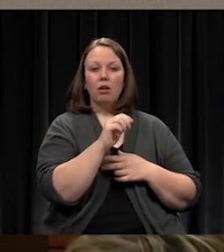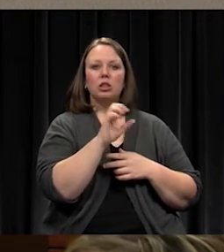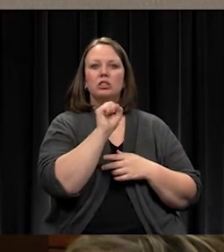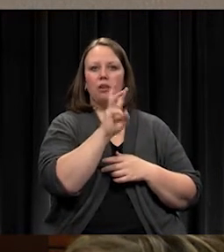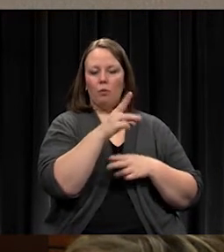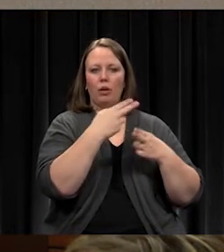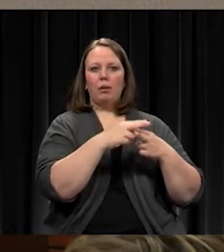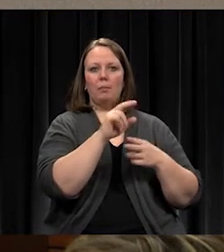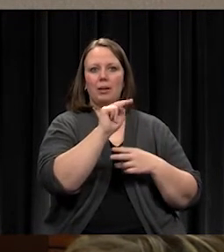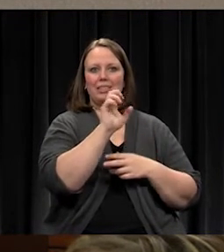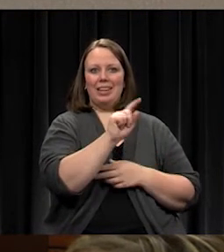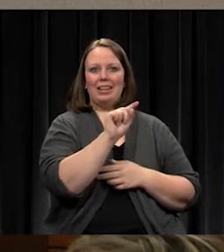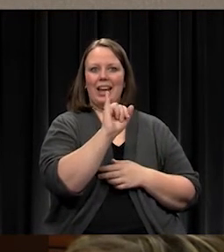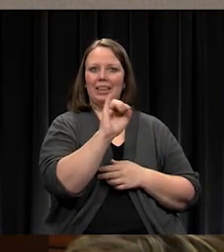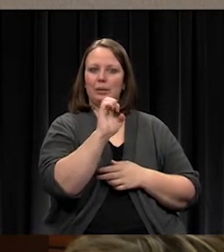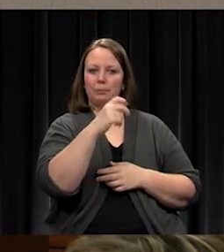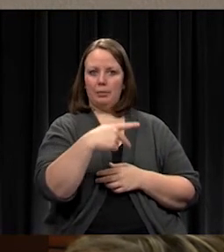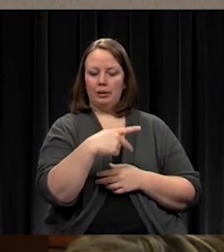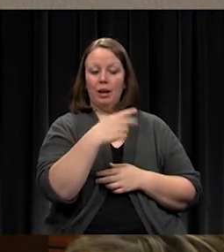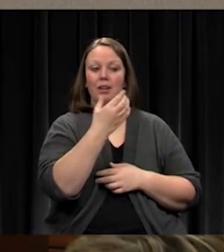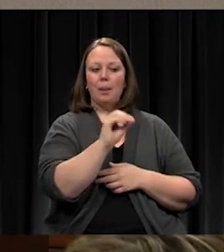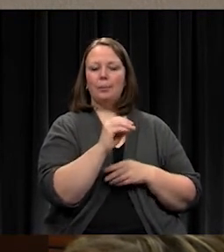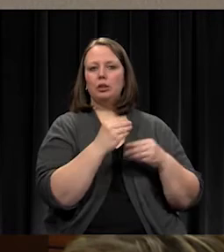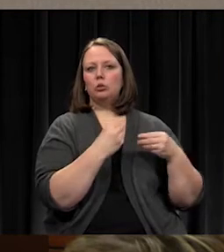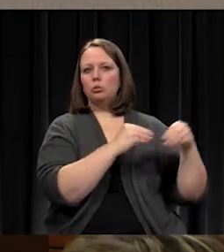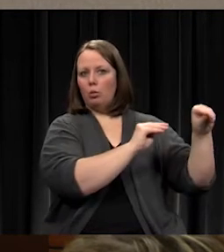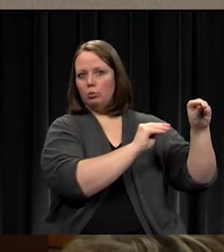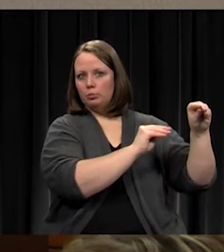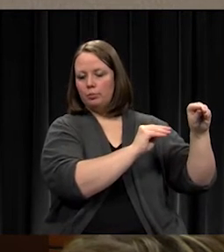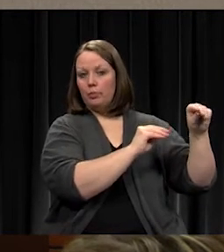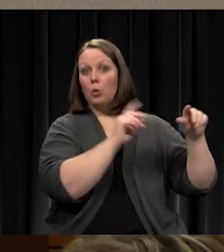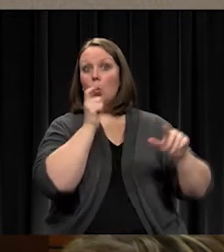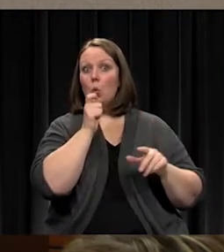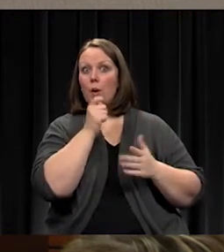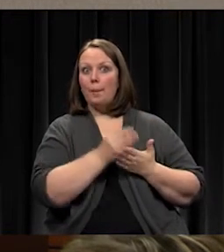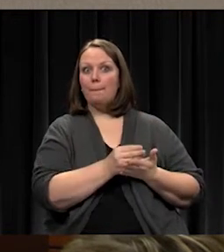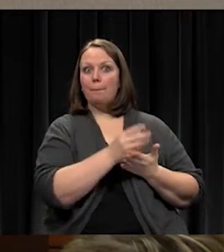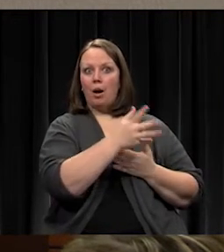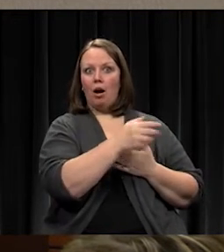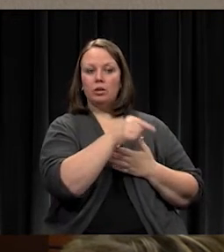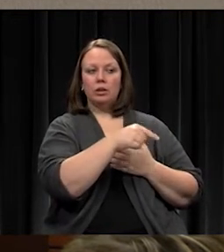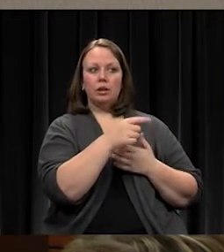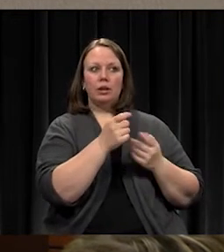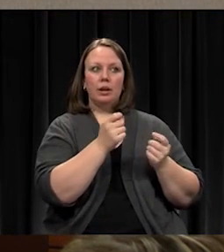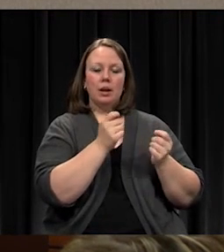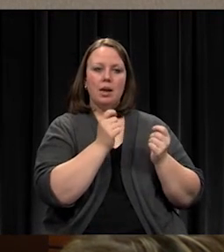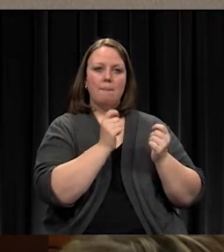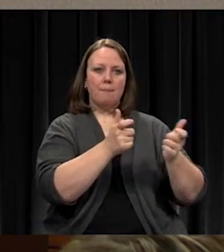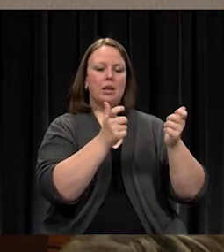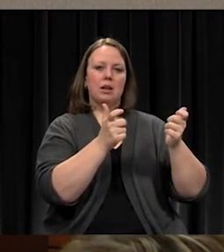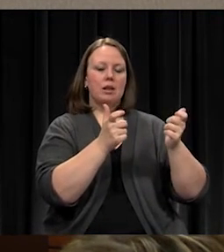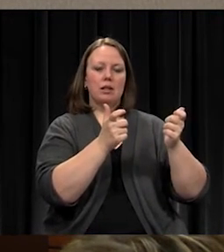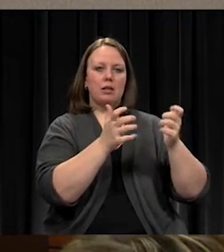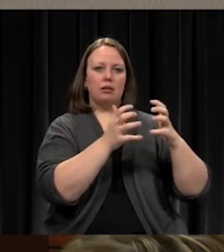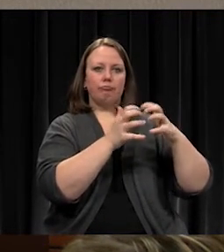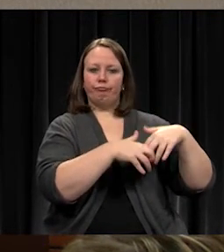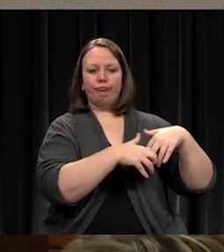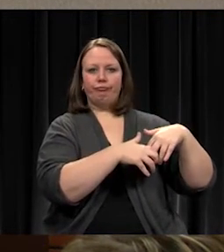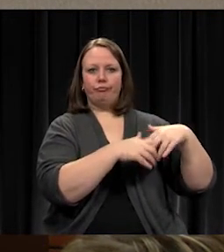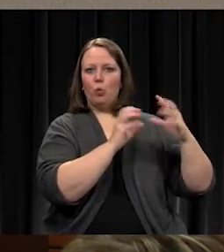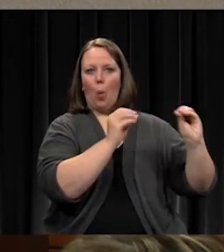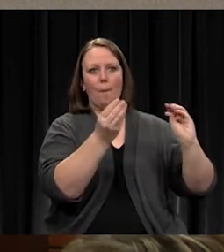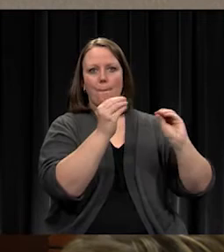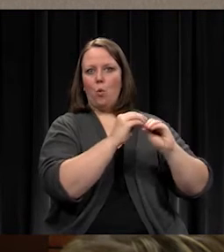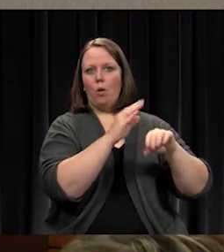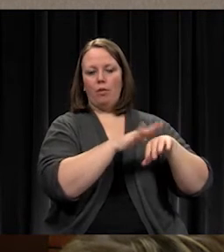company had been sold and the company that bought them immediately end of life that particular product. So we've